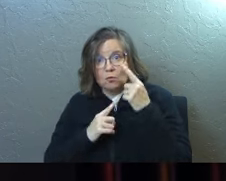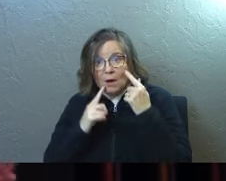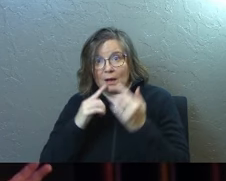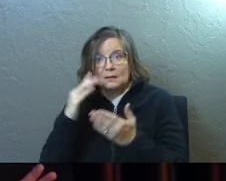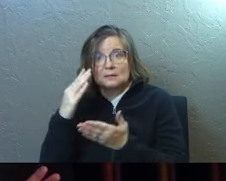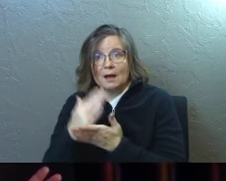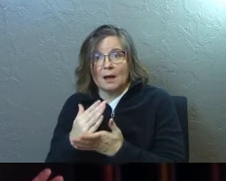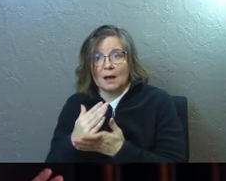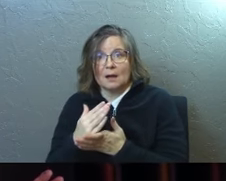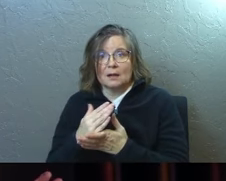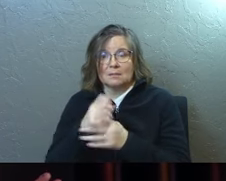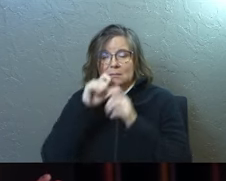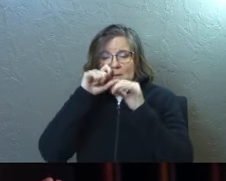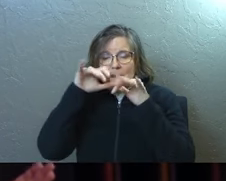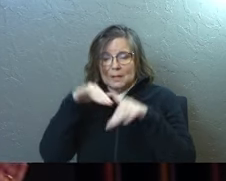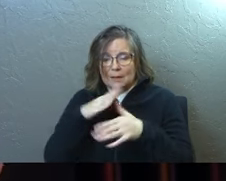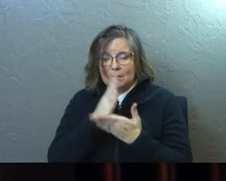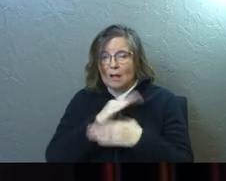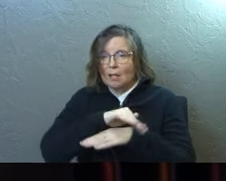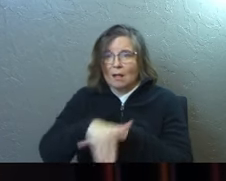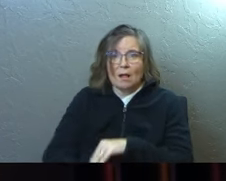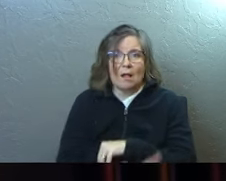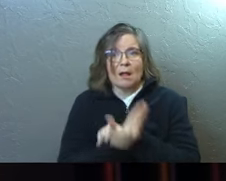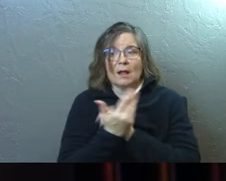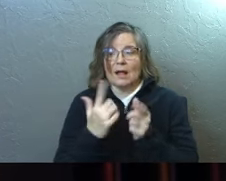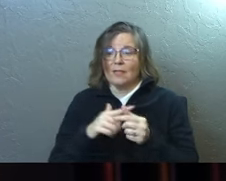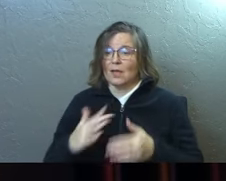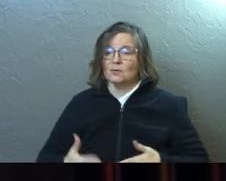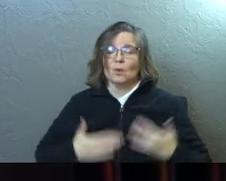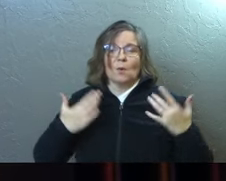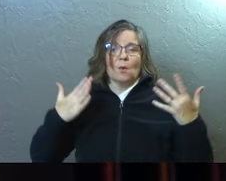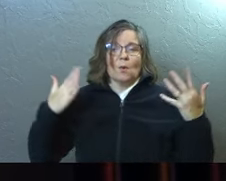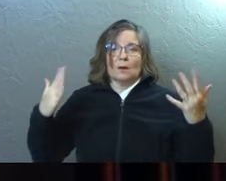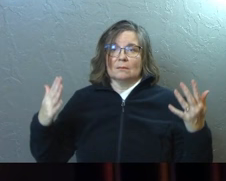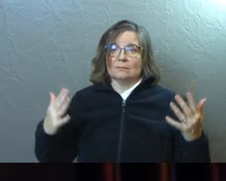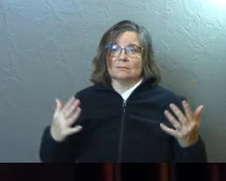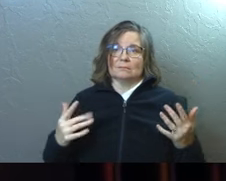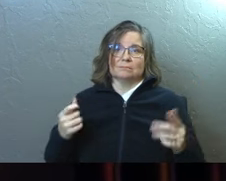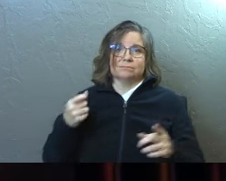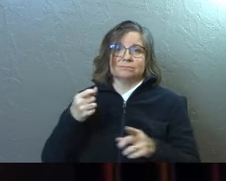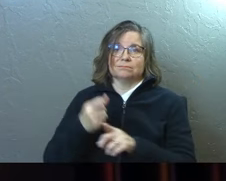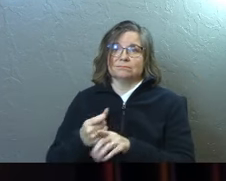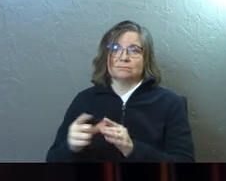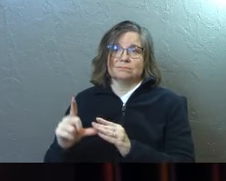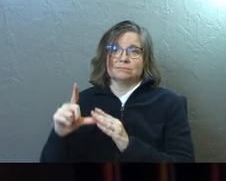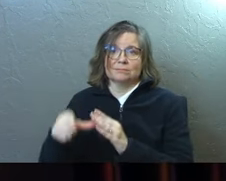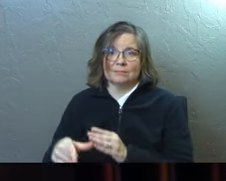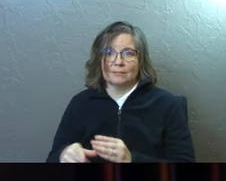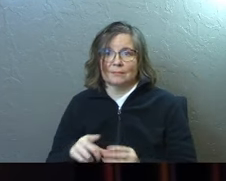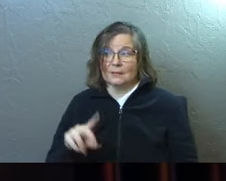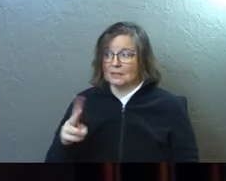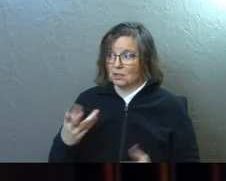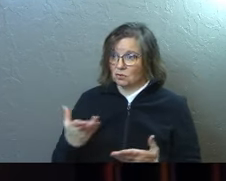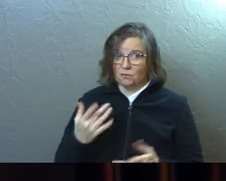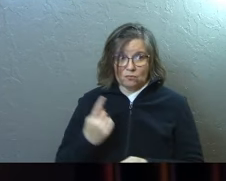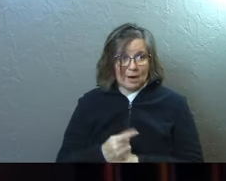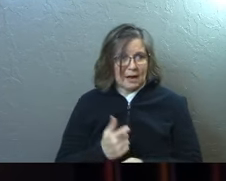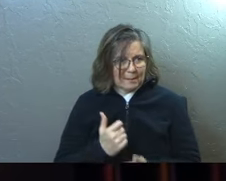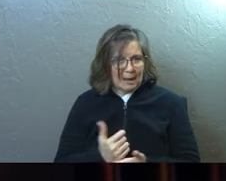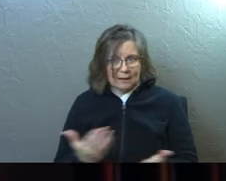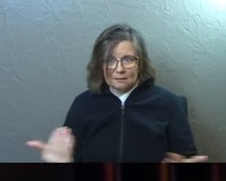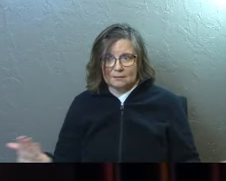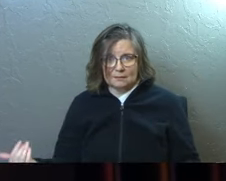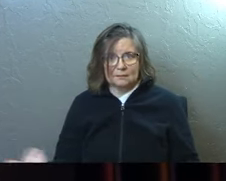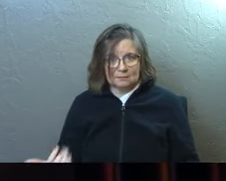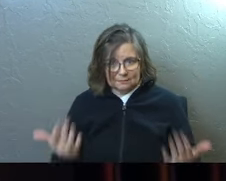right? Weeping may last for a night, but joy comes in the morning, is in the Psalms, right? Where are you at, Second Service? Can I get an amen?